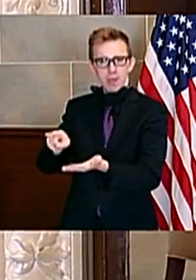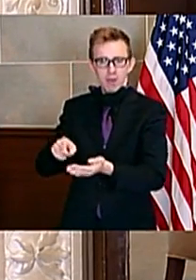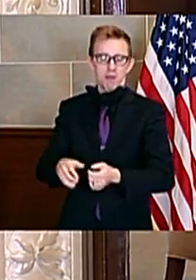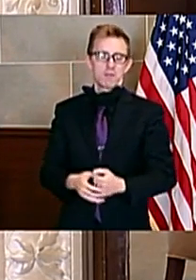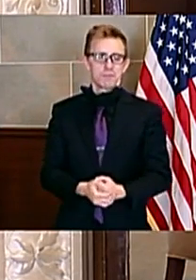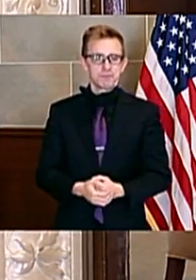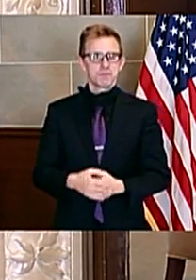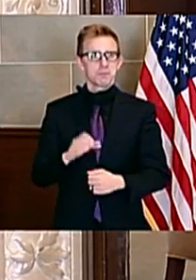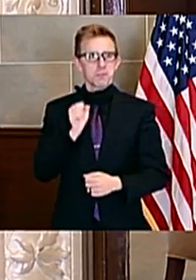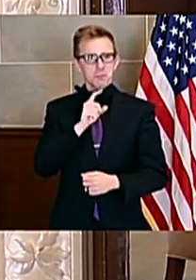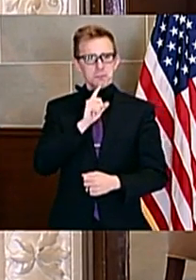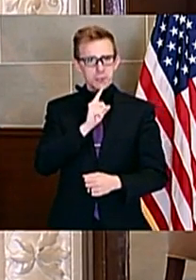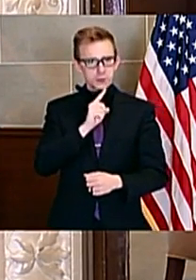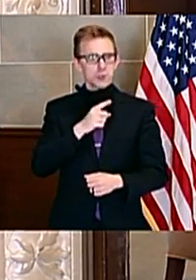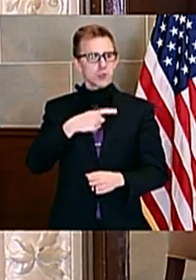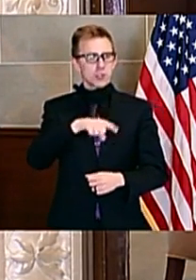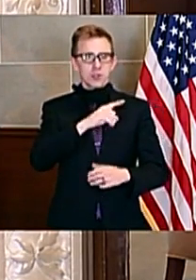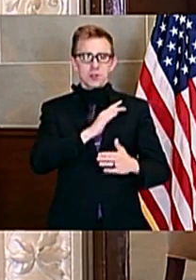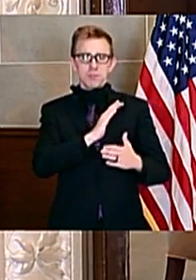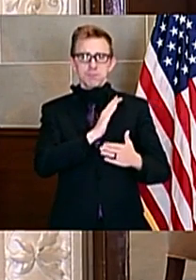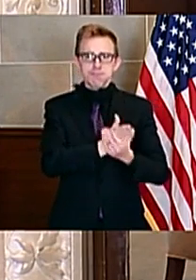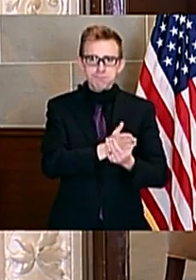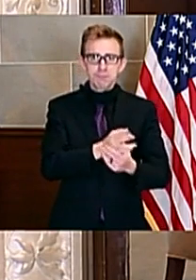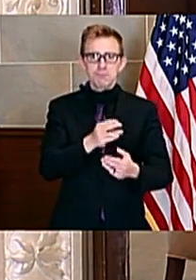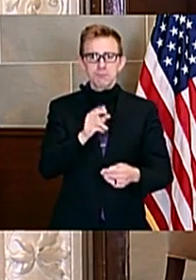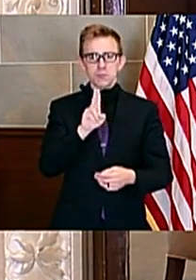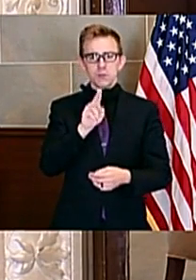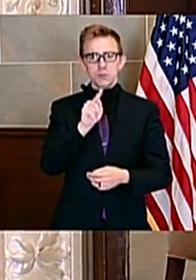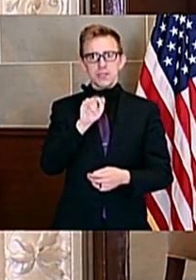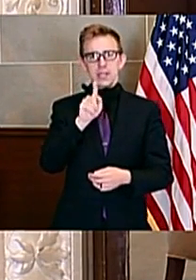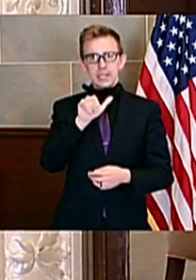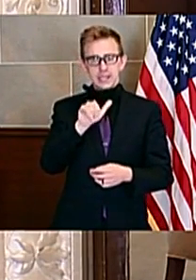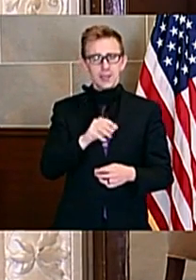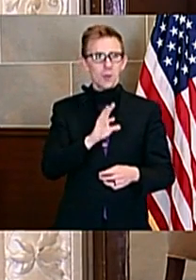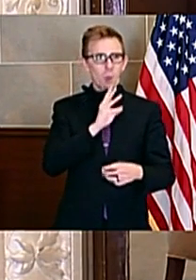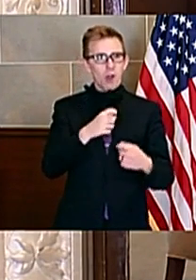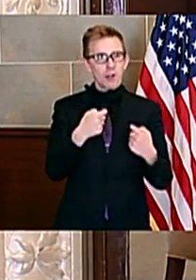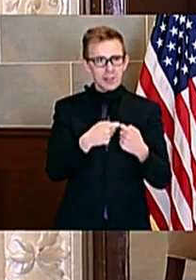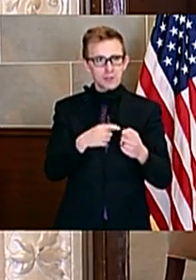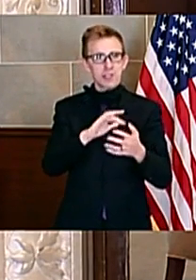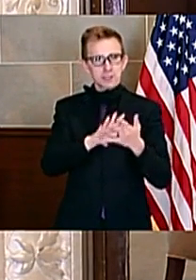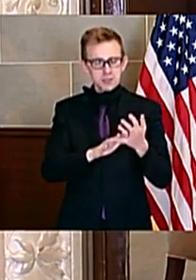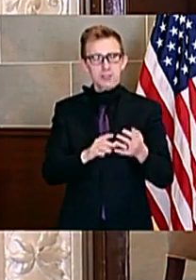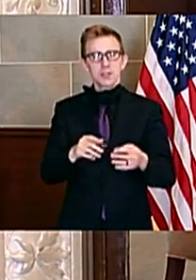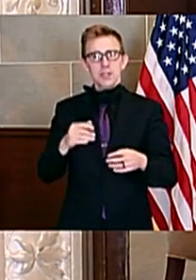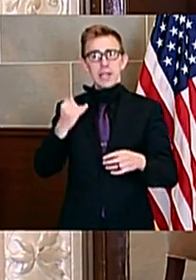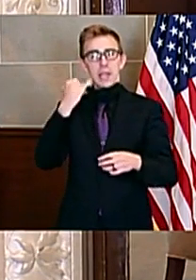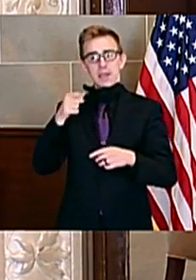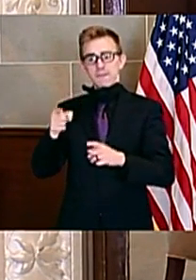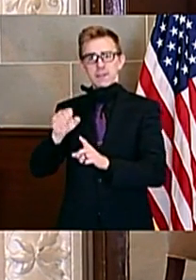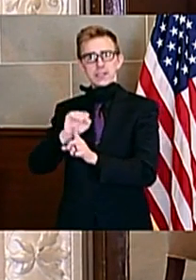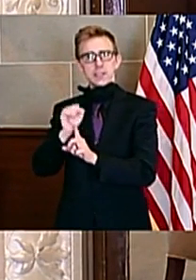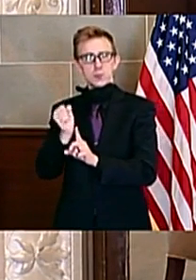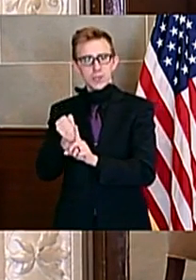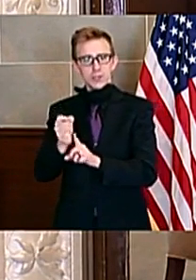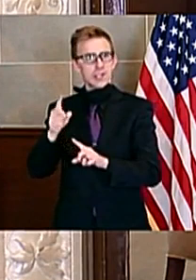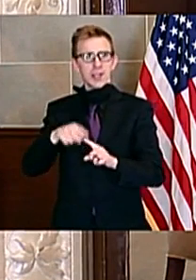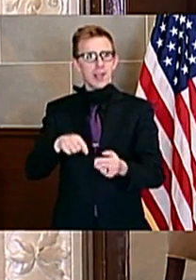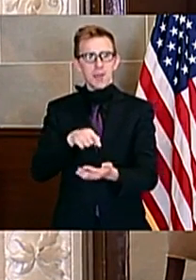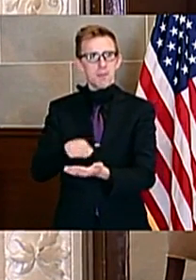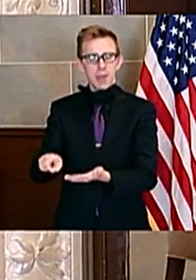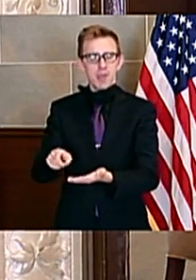have disruptions in utility services in the face of an economic hardship.